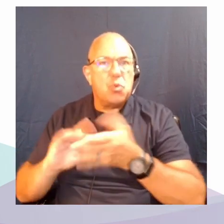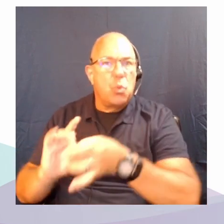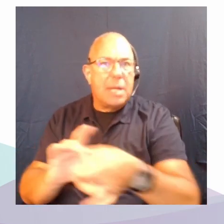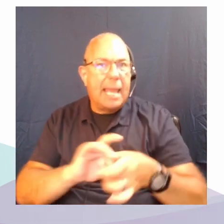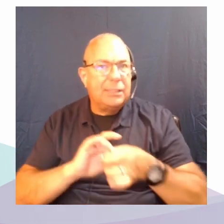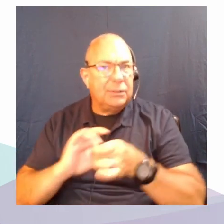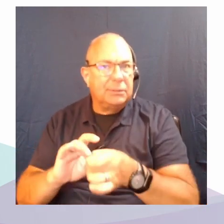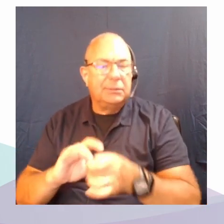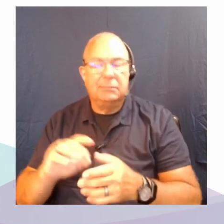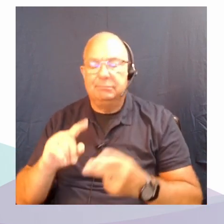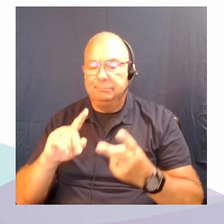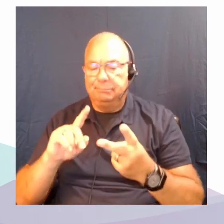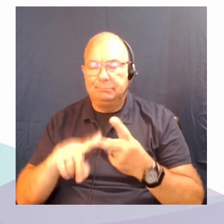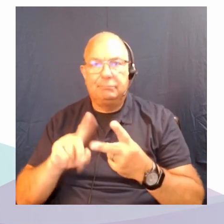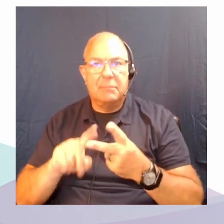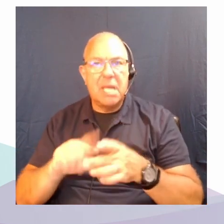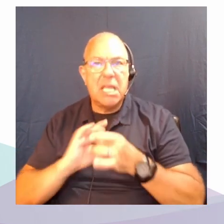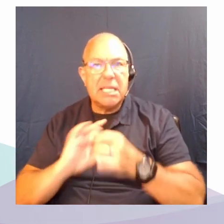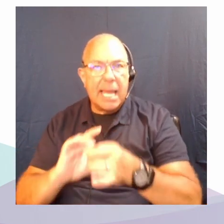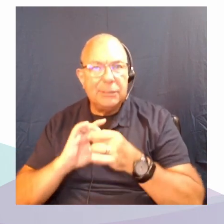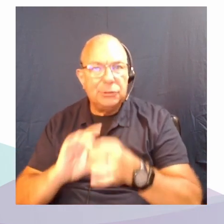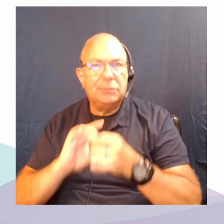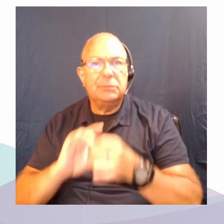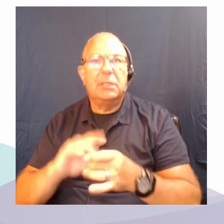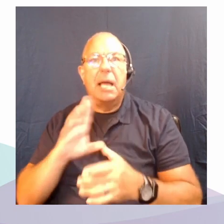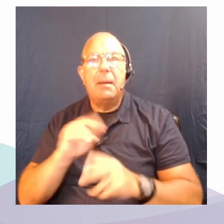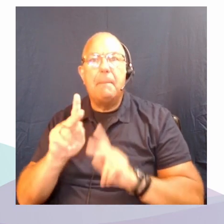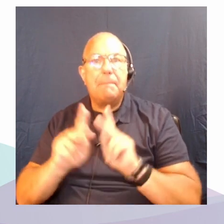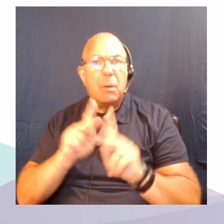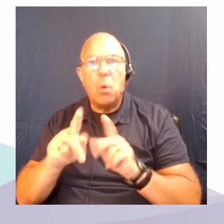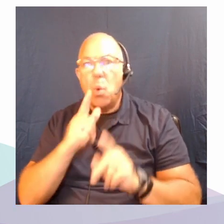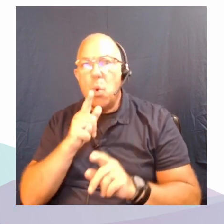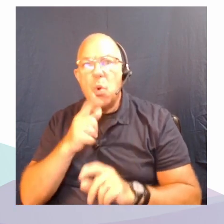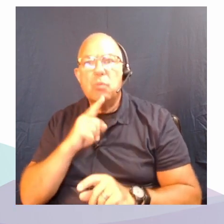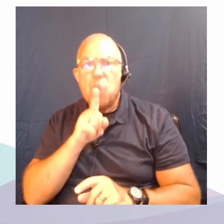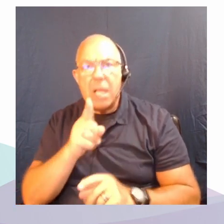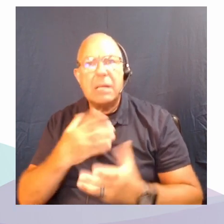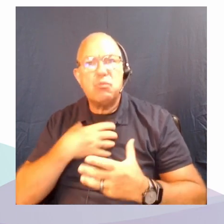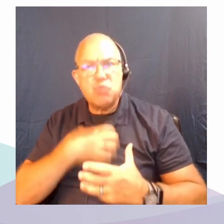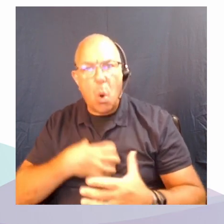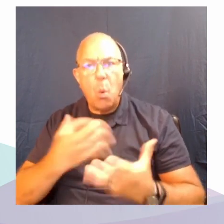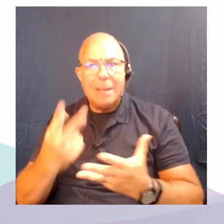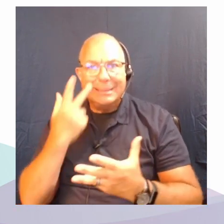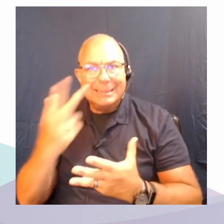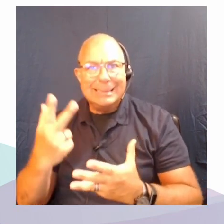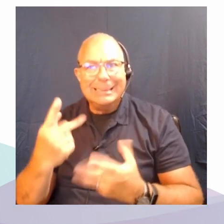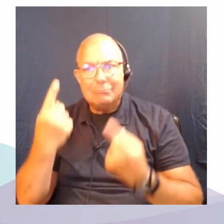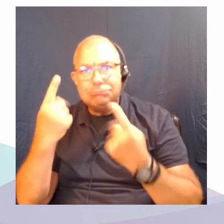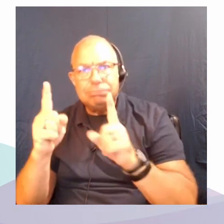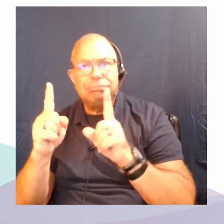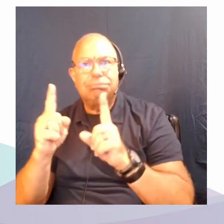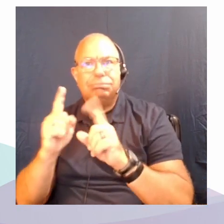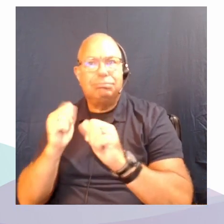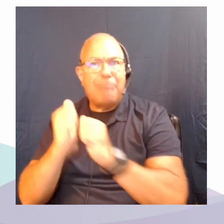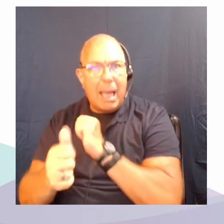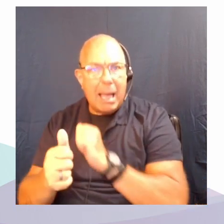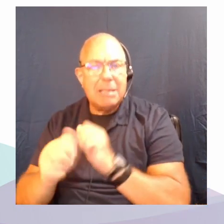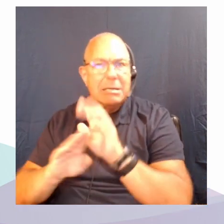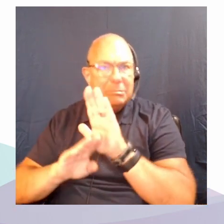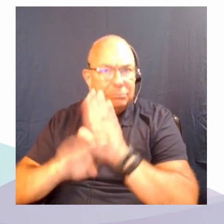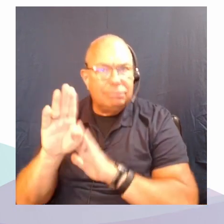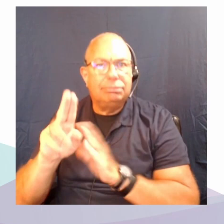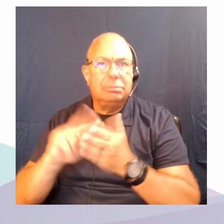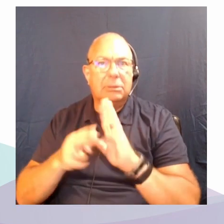connections and all the people that actually care and want to make this happen and the ways that um on a local level people are working together